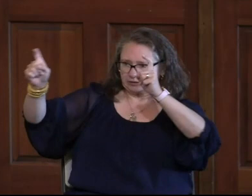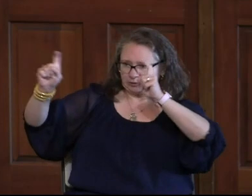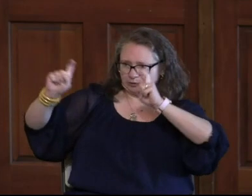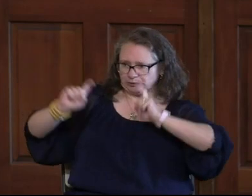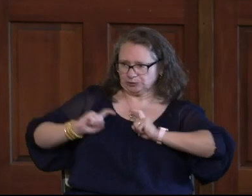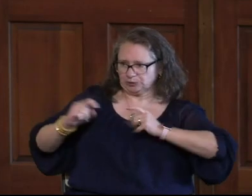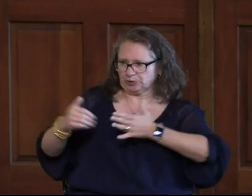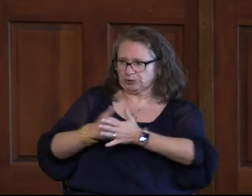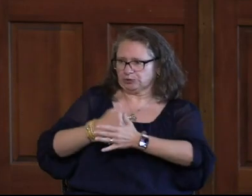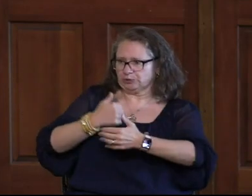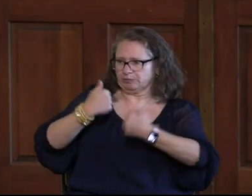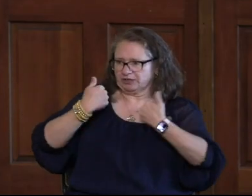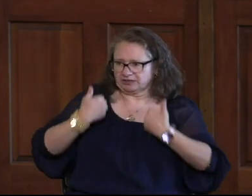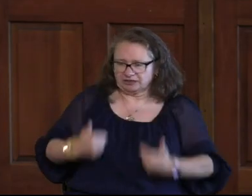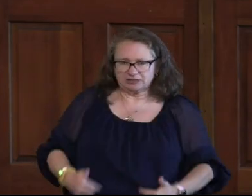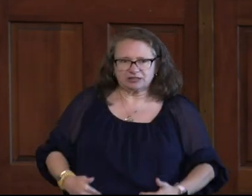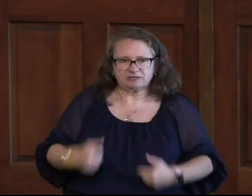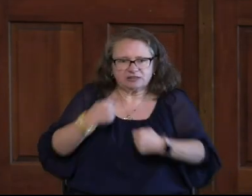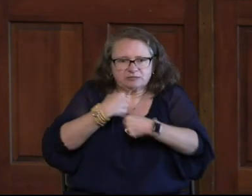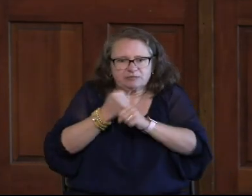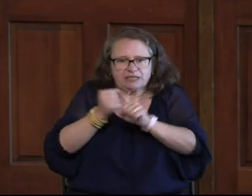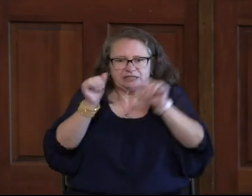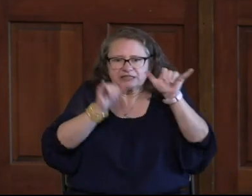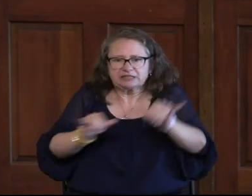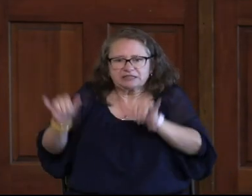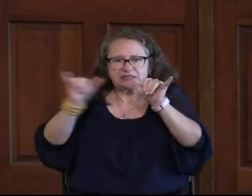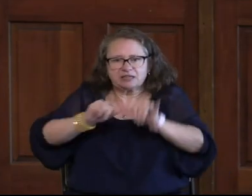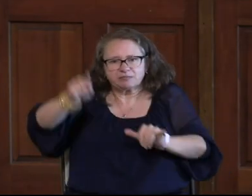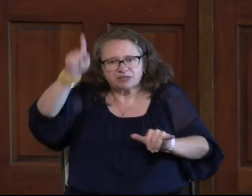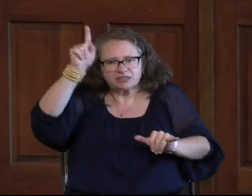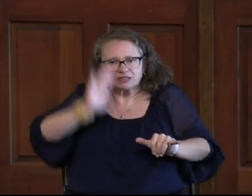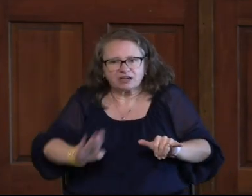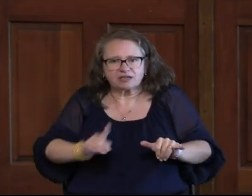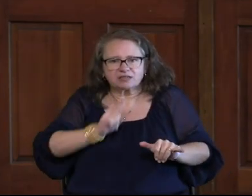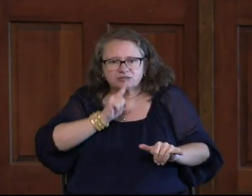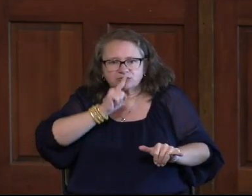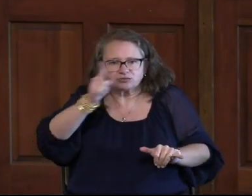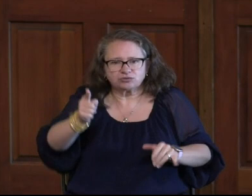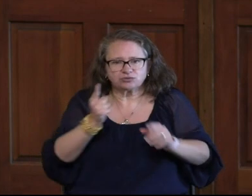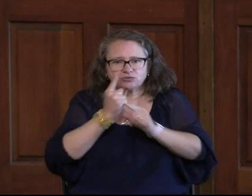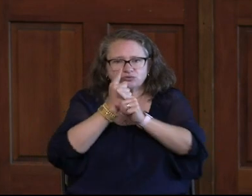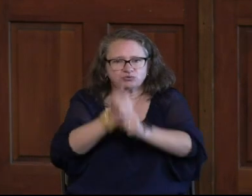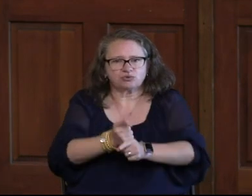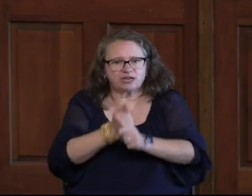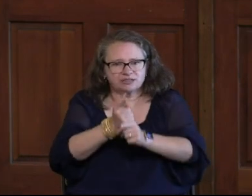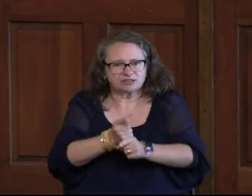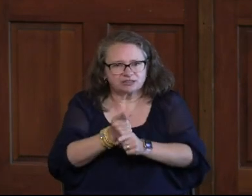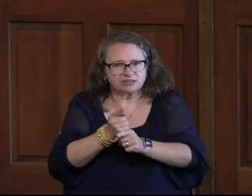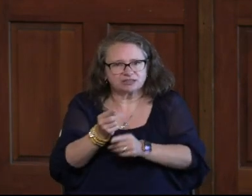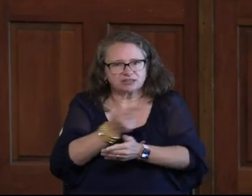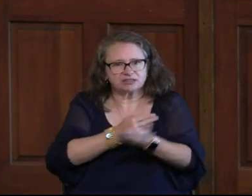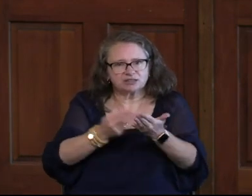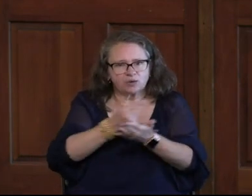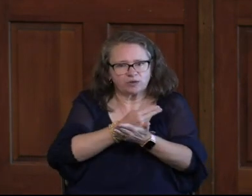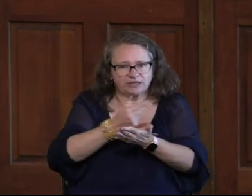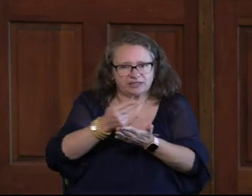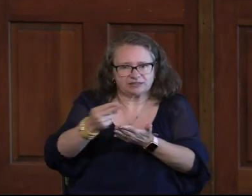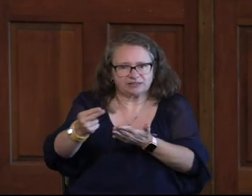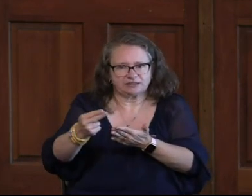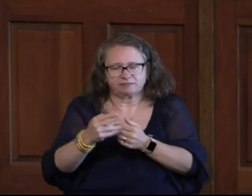self created through the likeness of God in true righteousness and holiness.